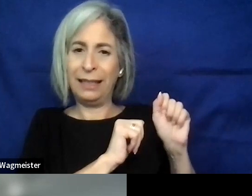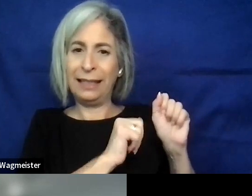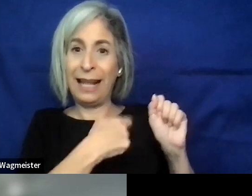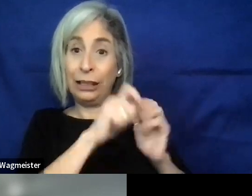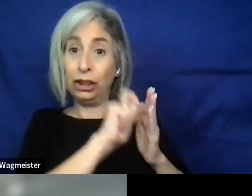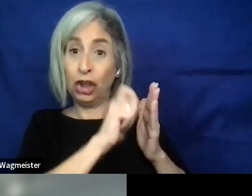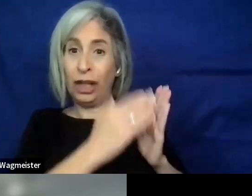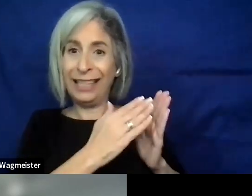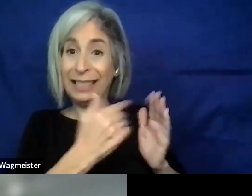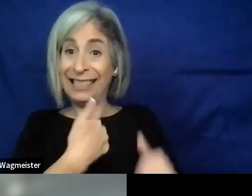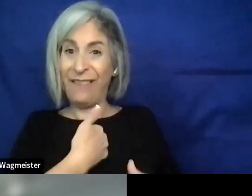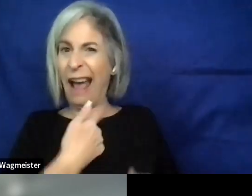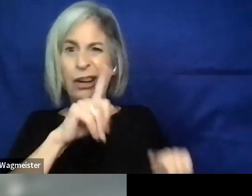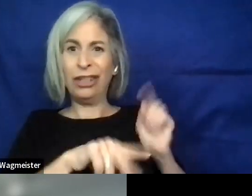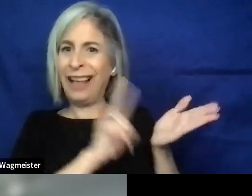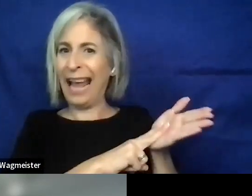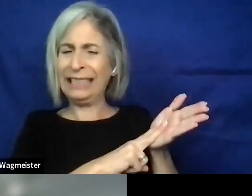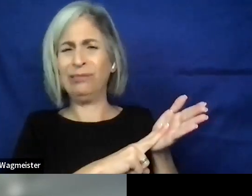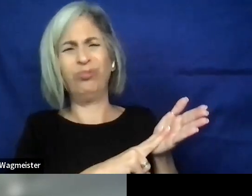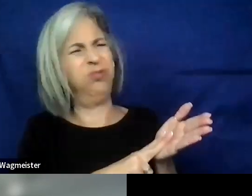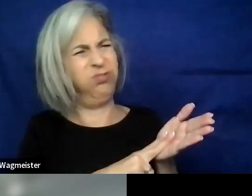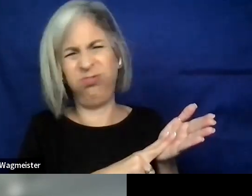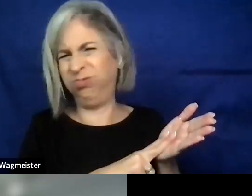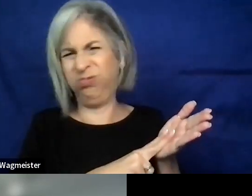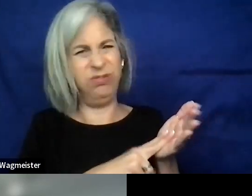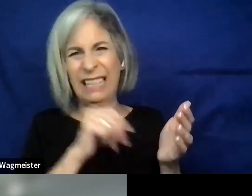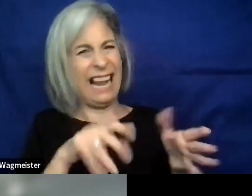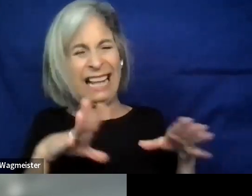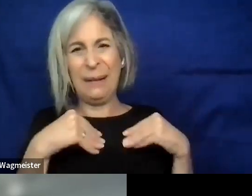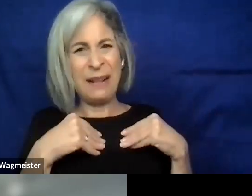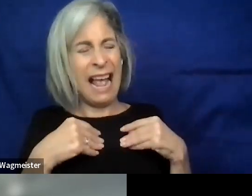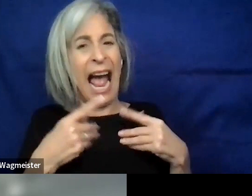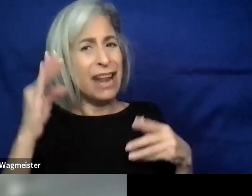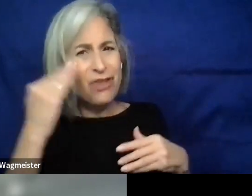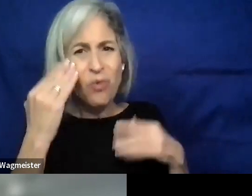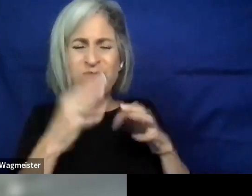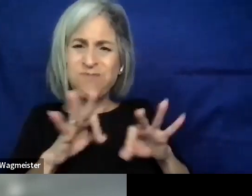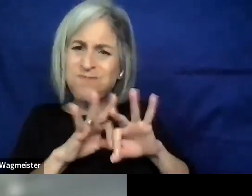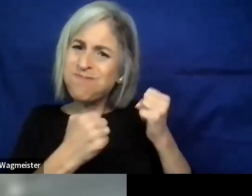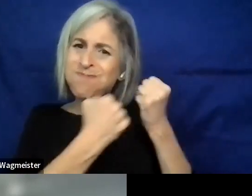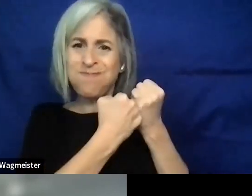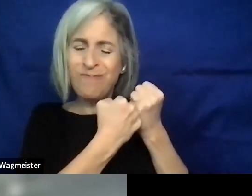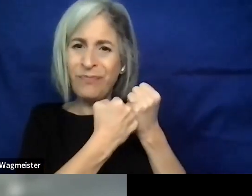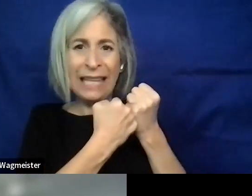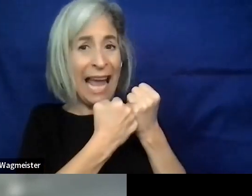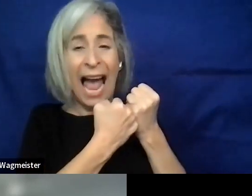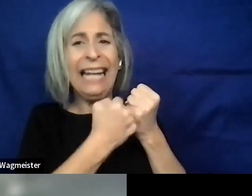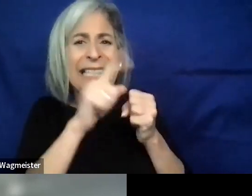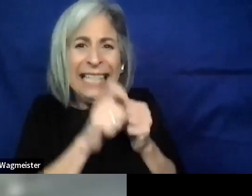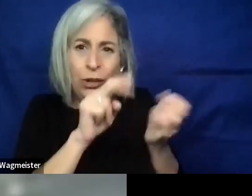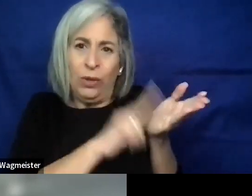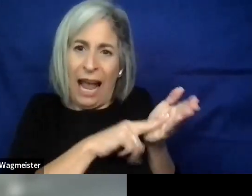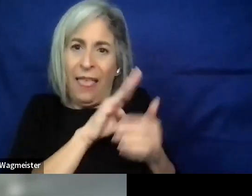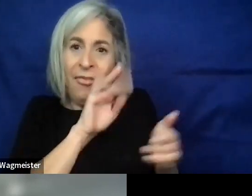sign it. And it killed me because I knew that that kind of advocacy was super important to me. And so